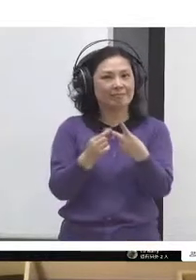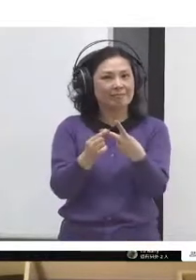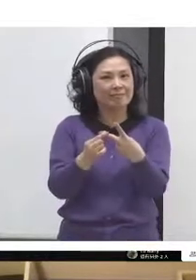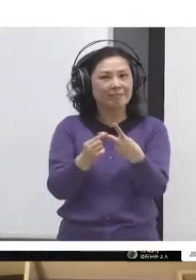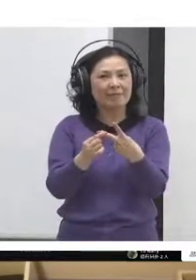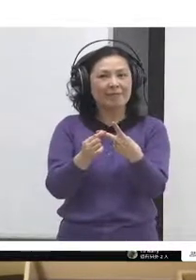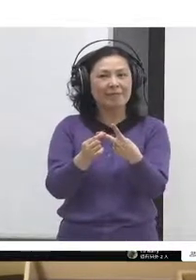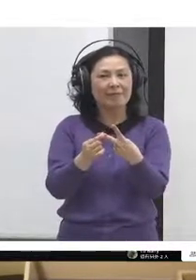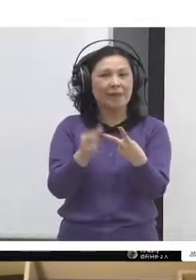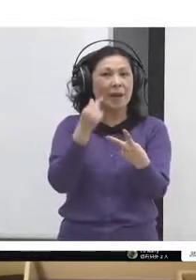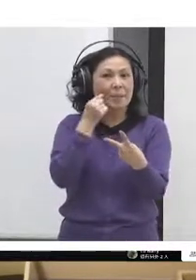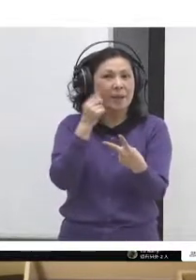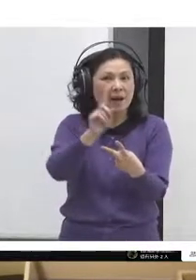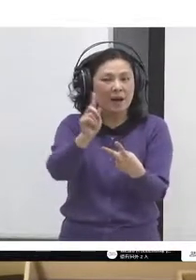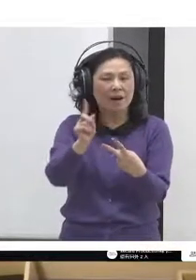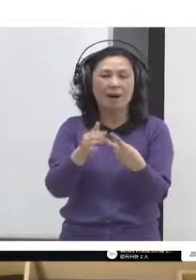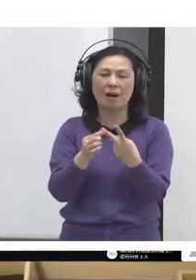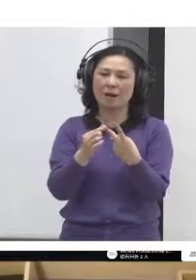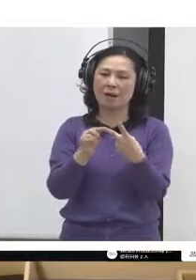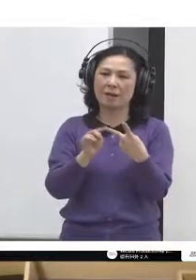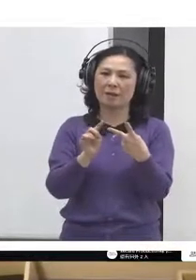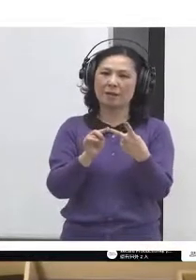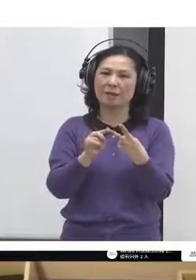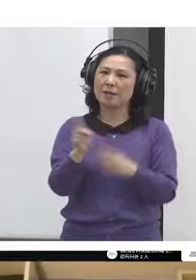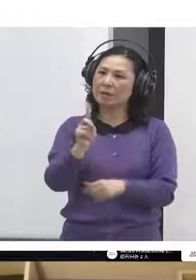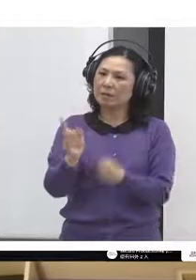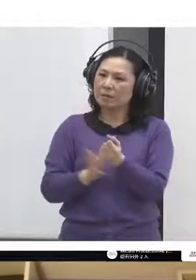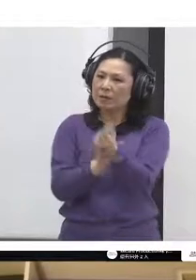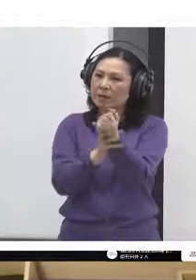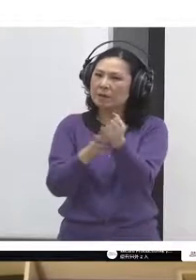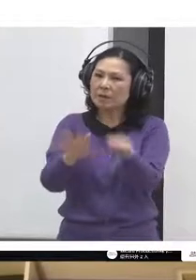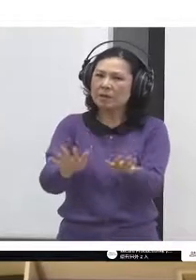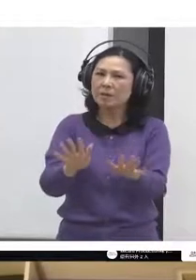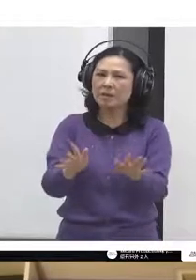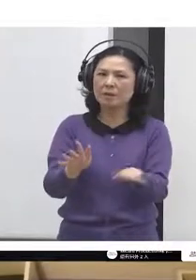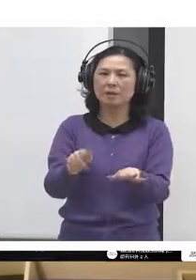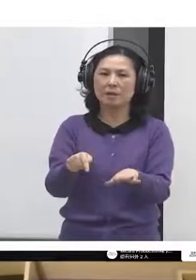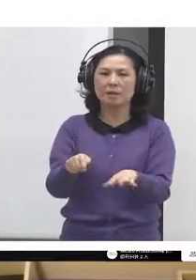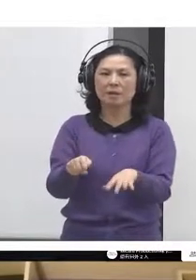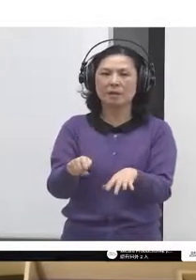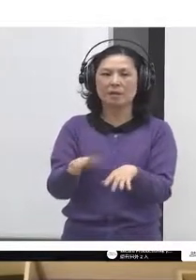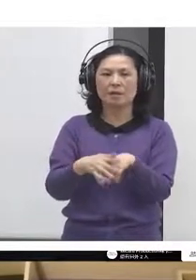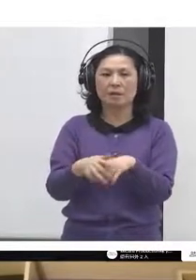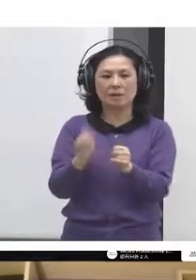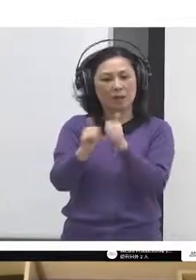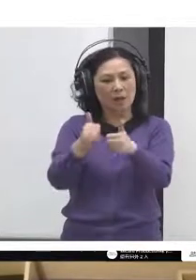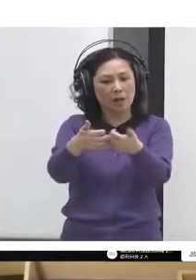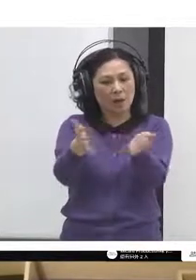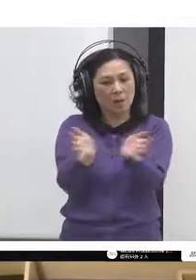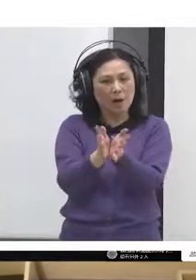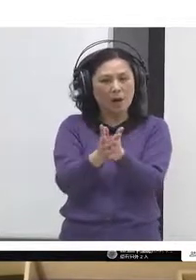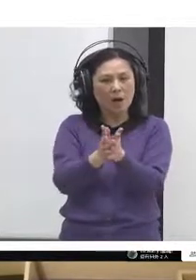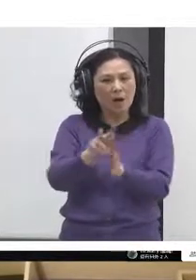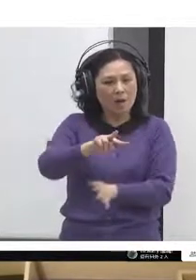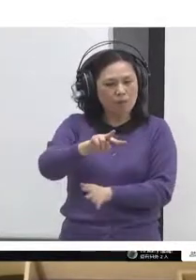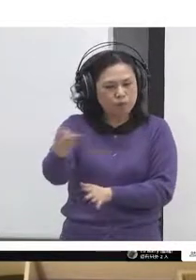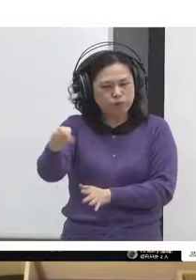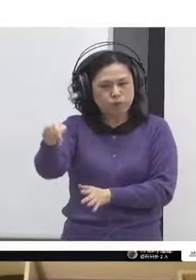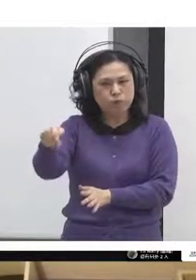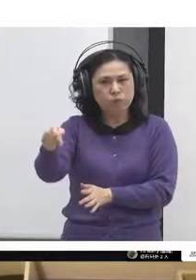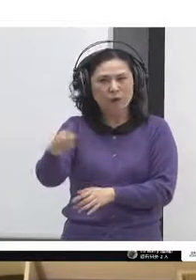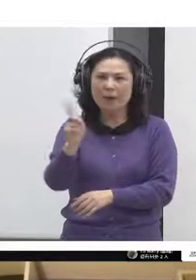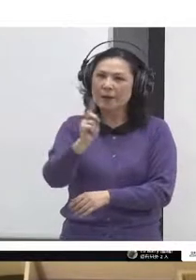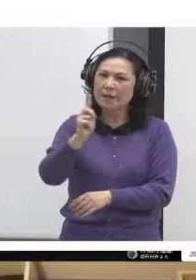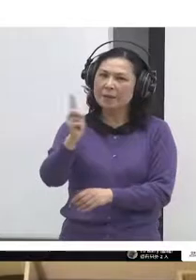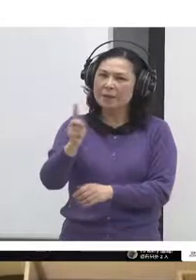how do we support that growing movement of community transformers? So we've got two approaches. The one that's been